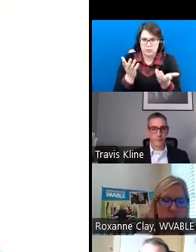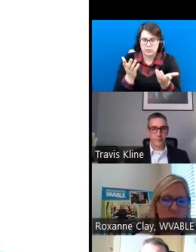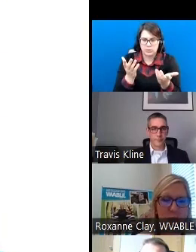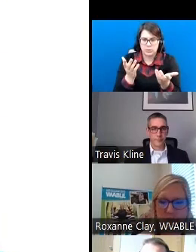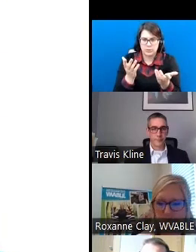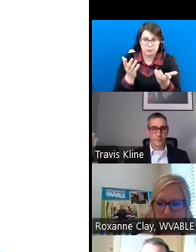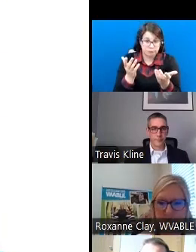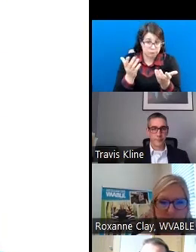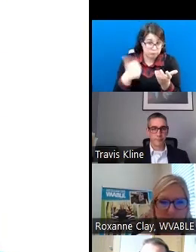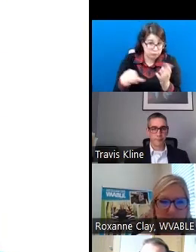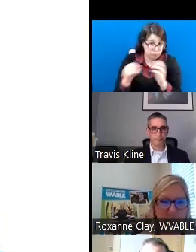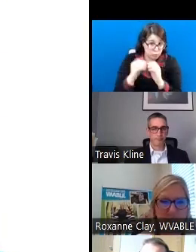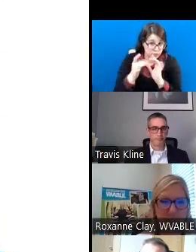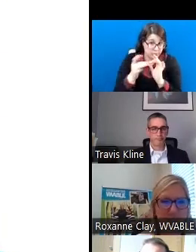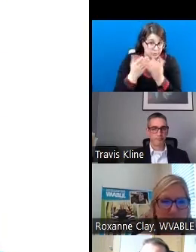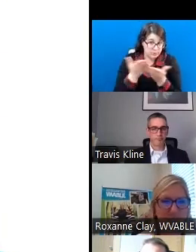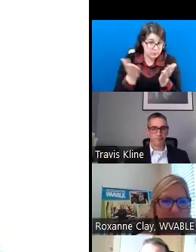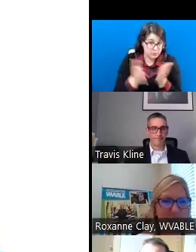remarks from our panelists?